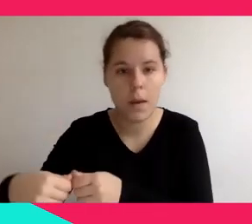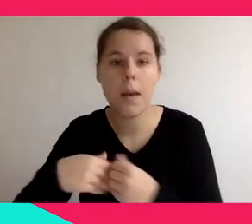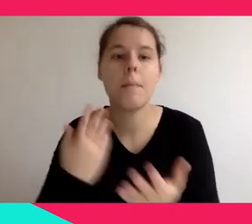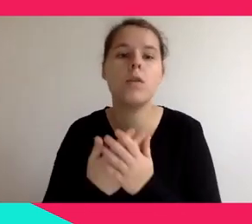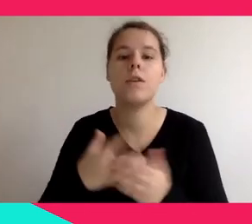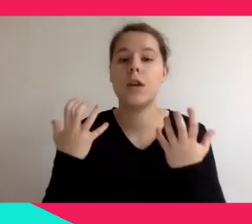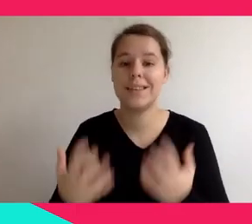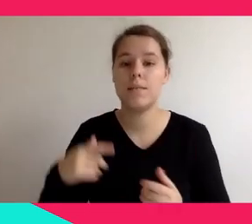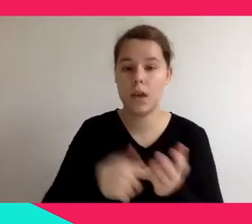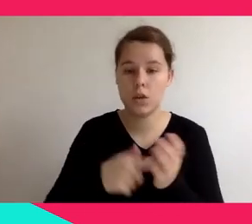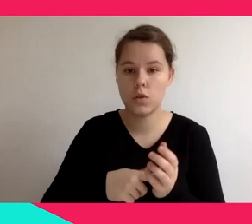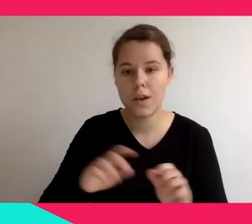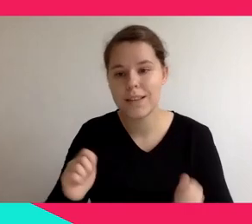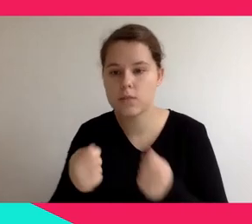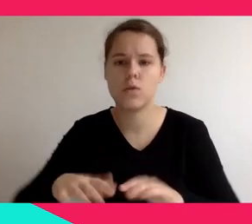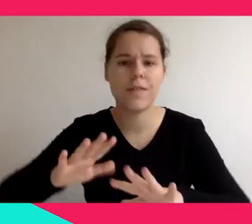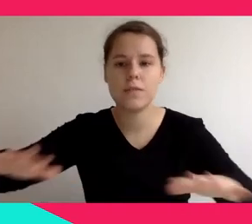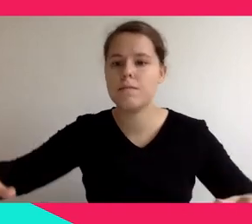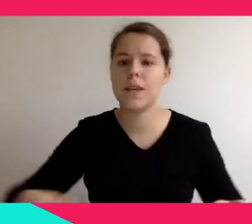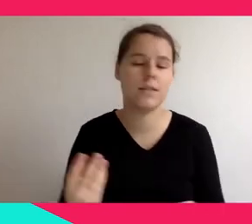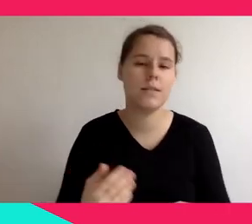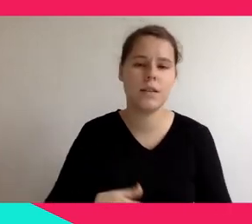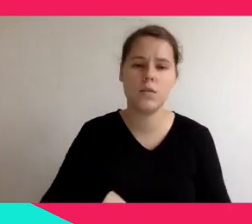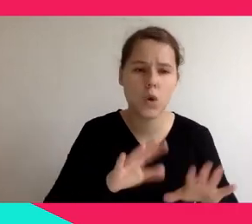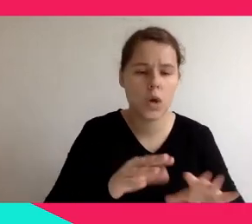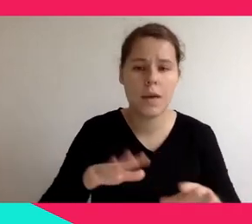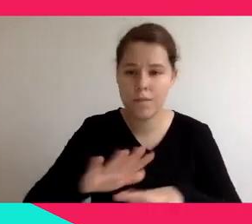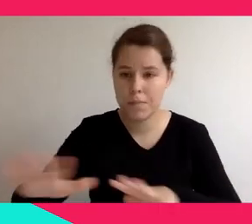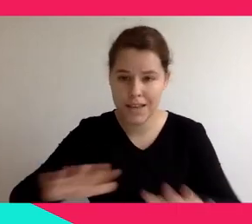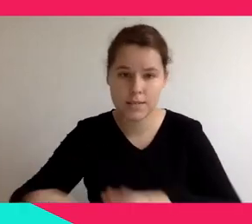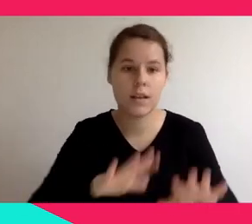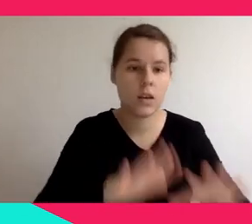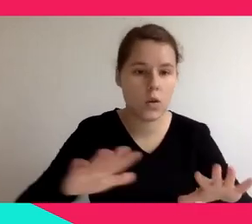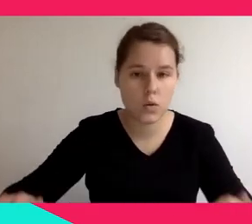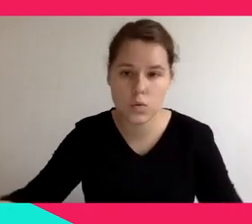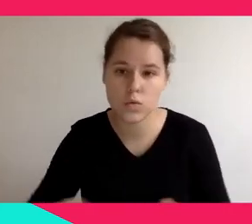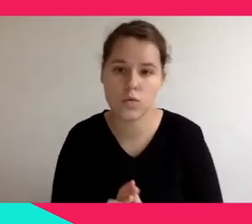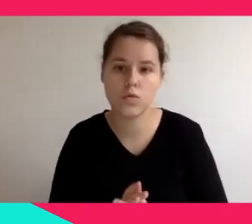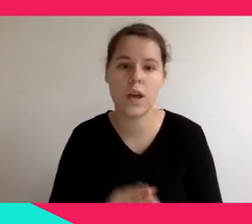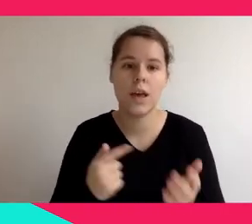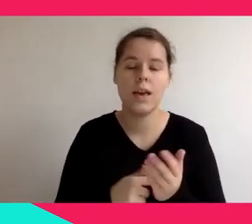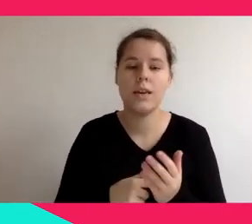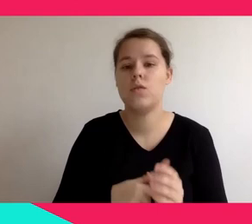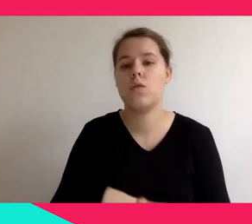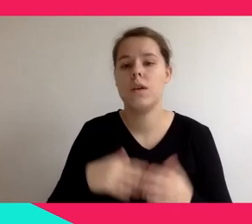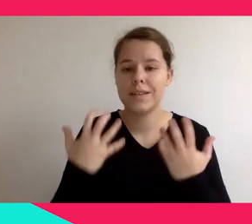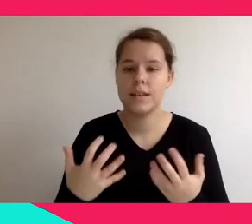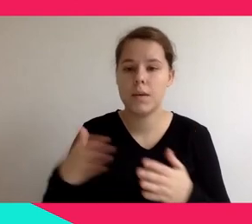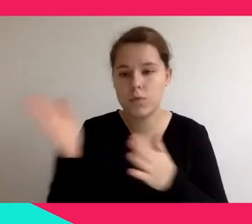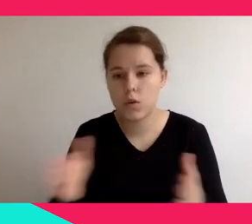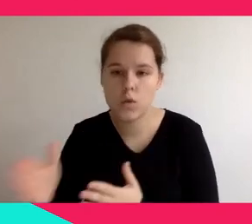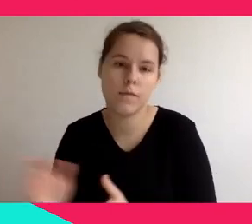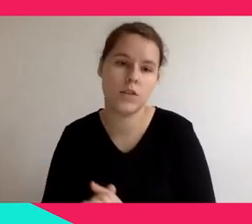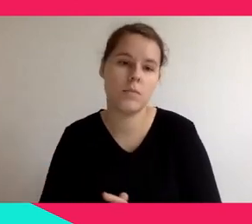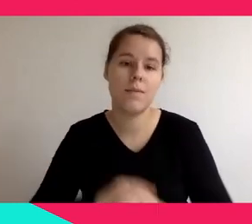Because for us, we think that the future really lies in giving context to